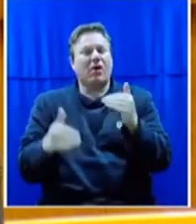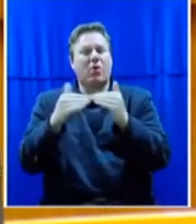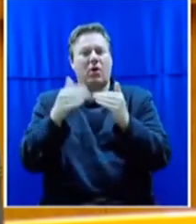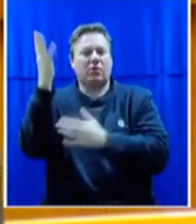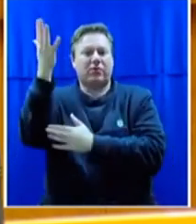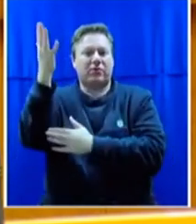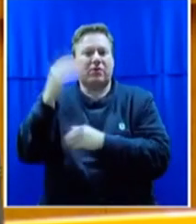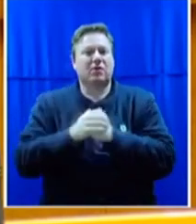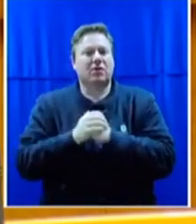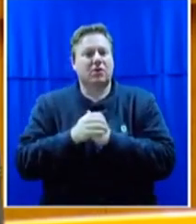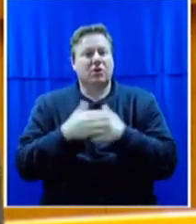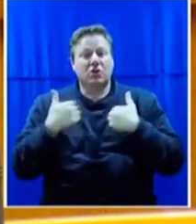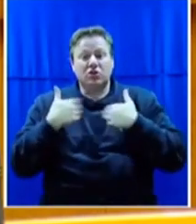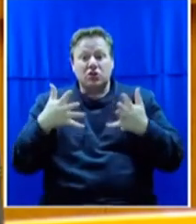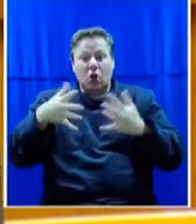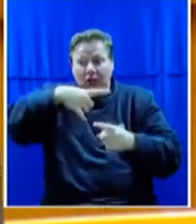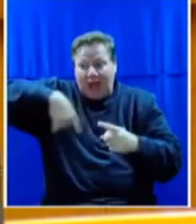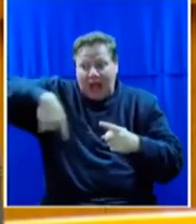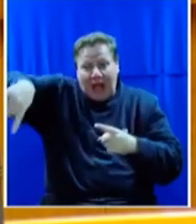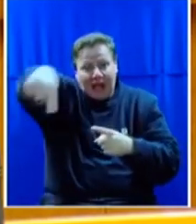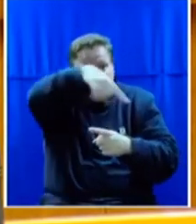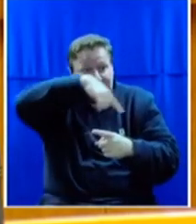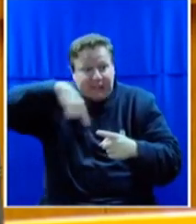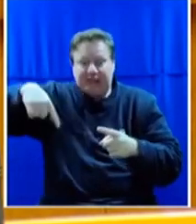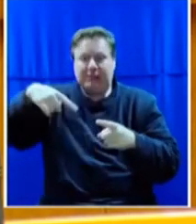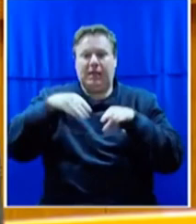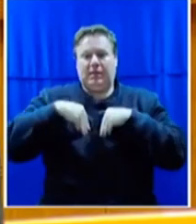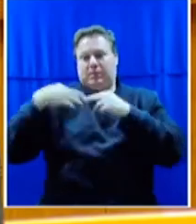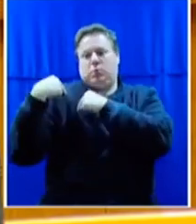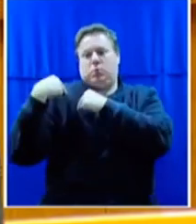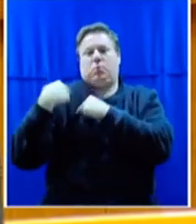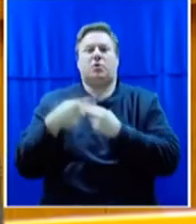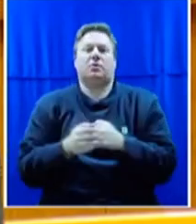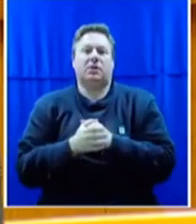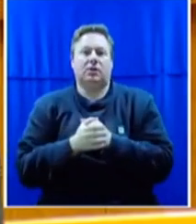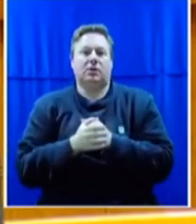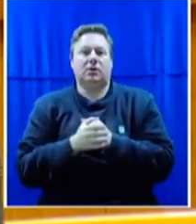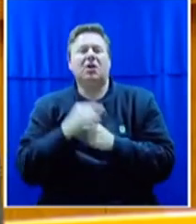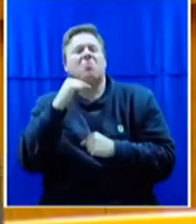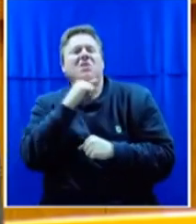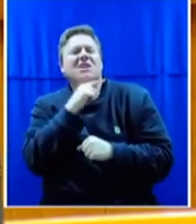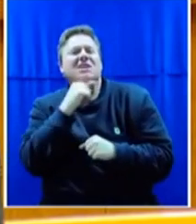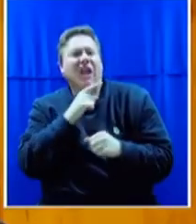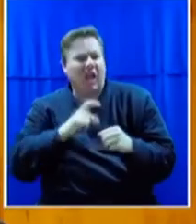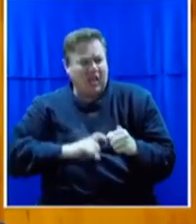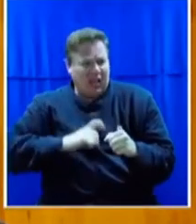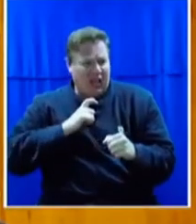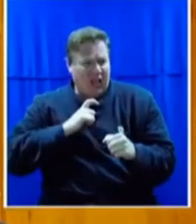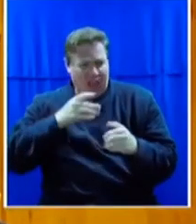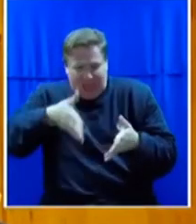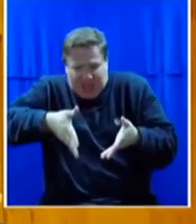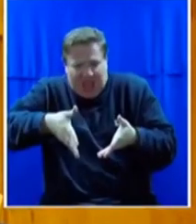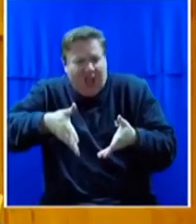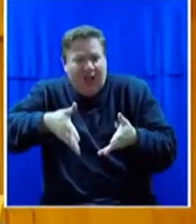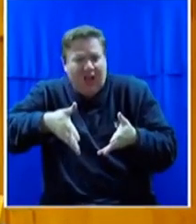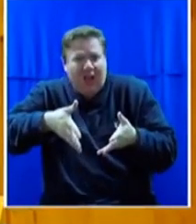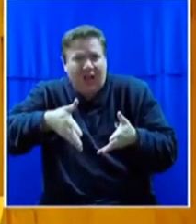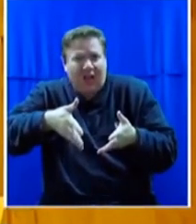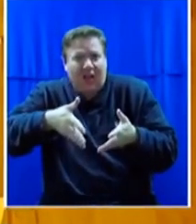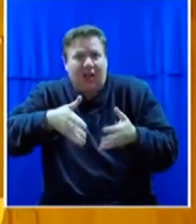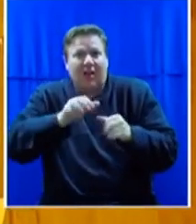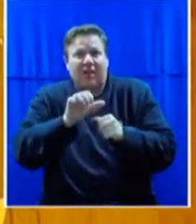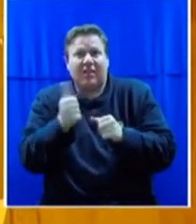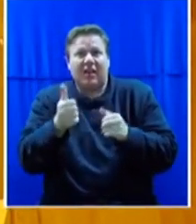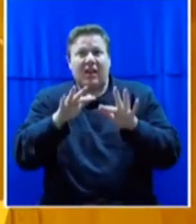us start by holding ourselves accountable. We cannot pretend to care on this podium and then perpetuate